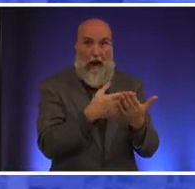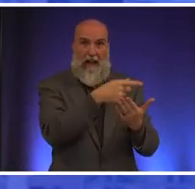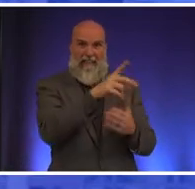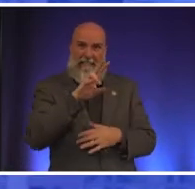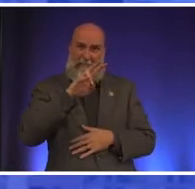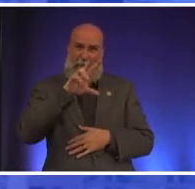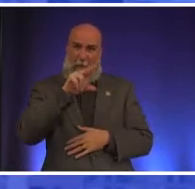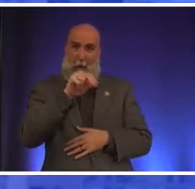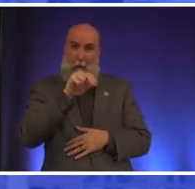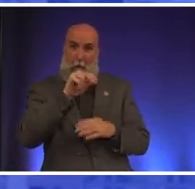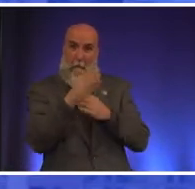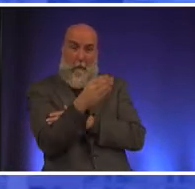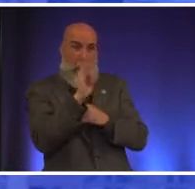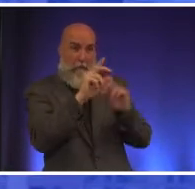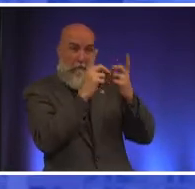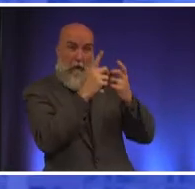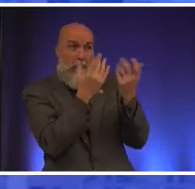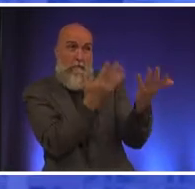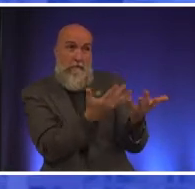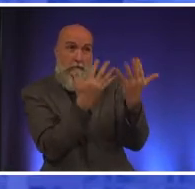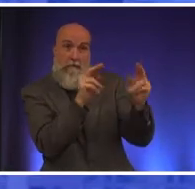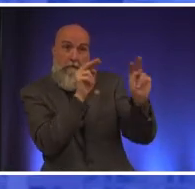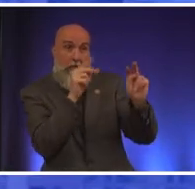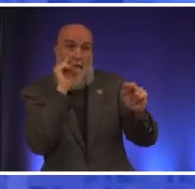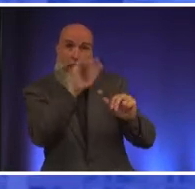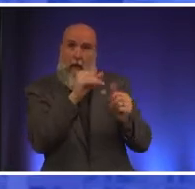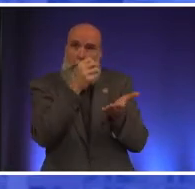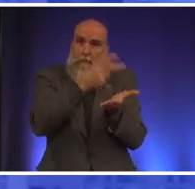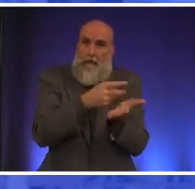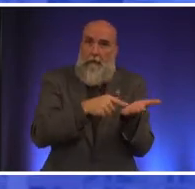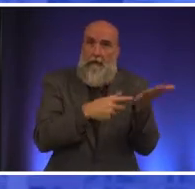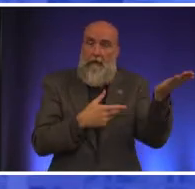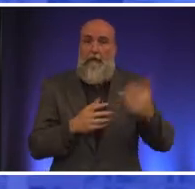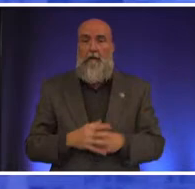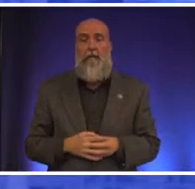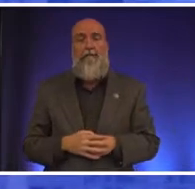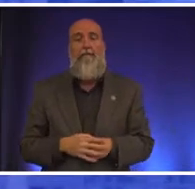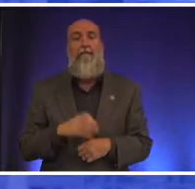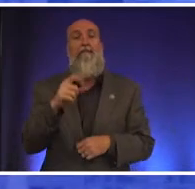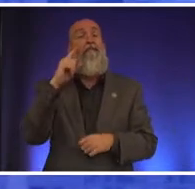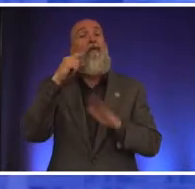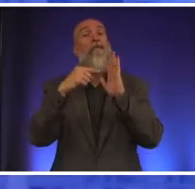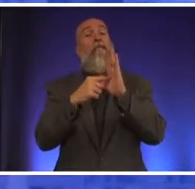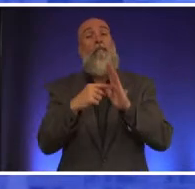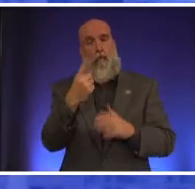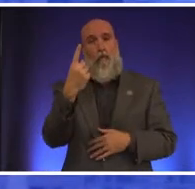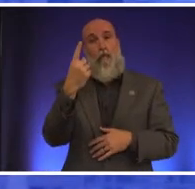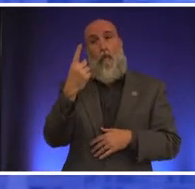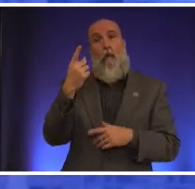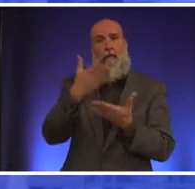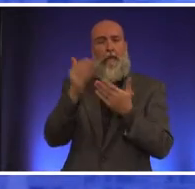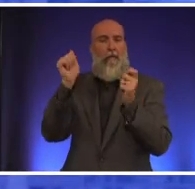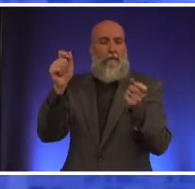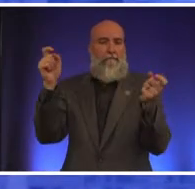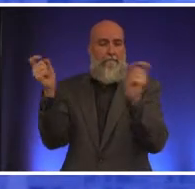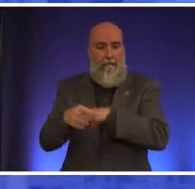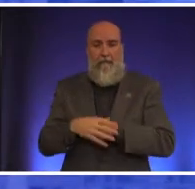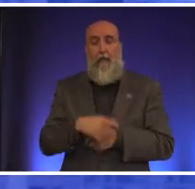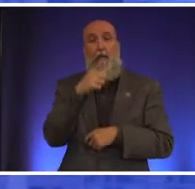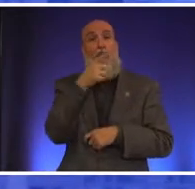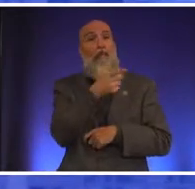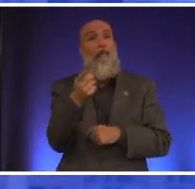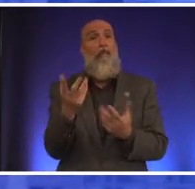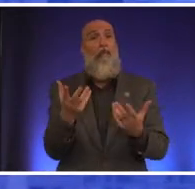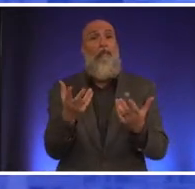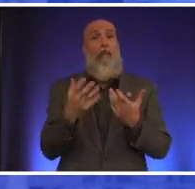um what's built into my policies are things that would encourage aging in place for example uh for those who want